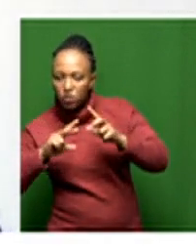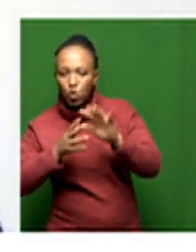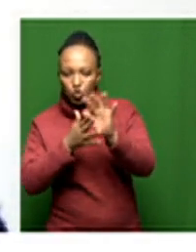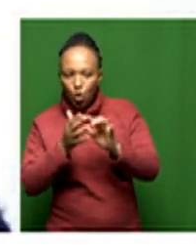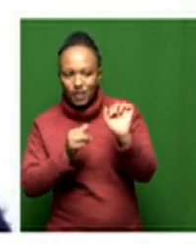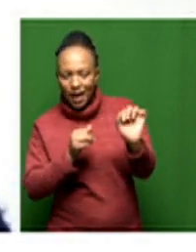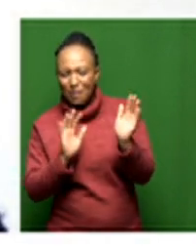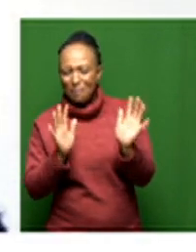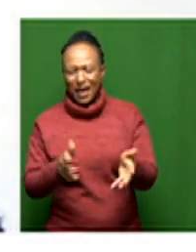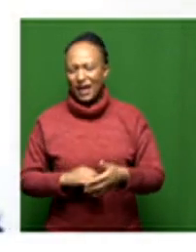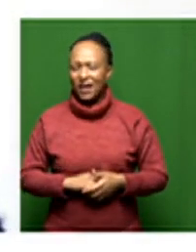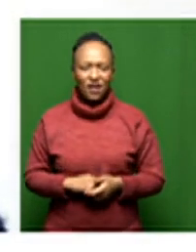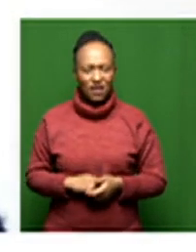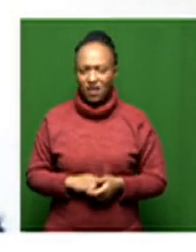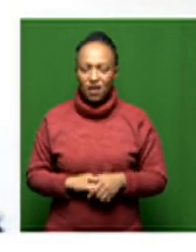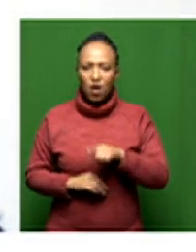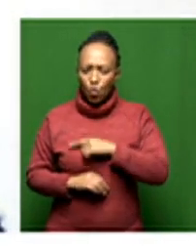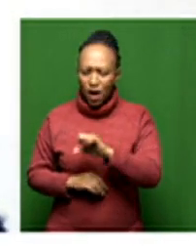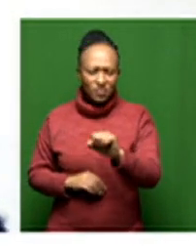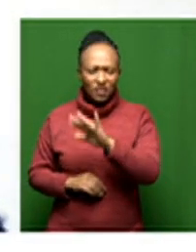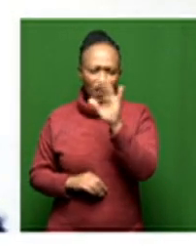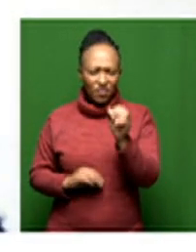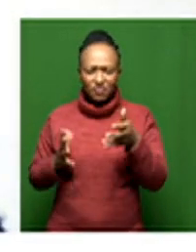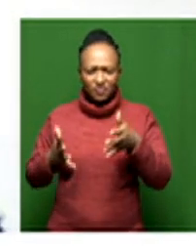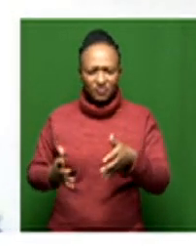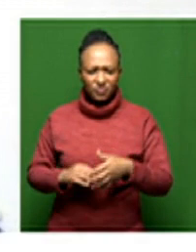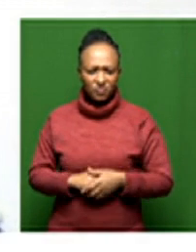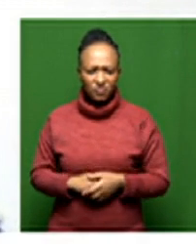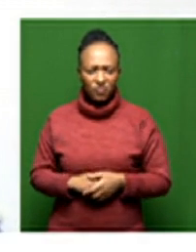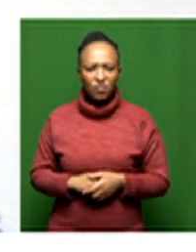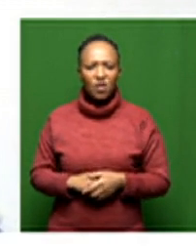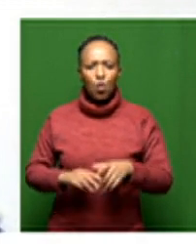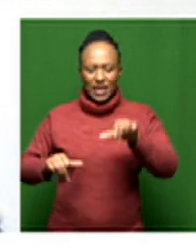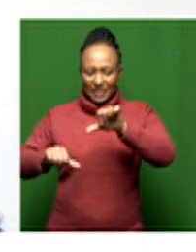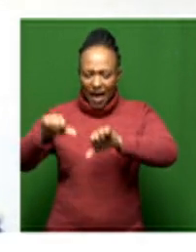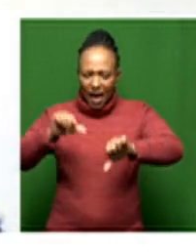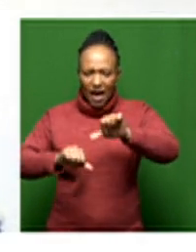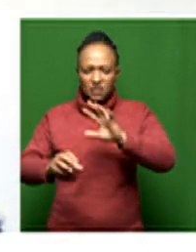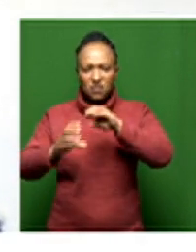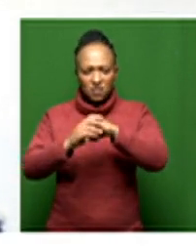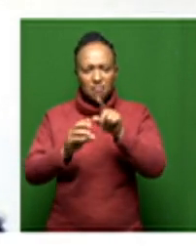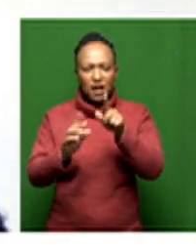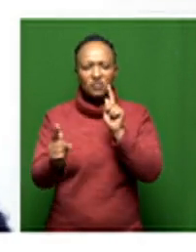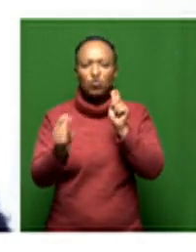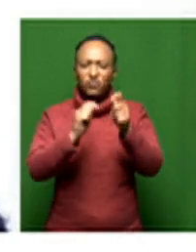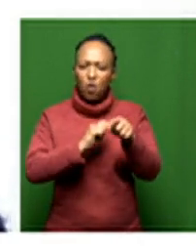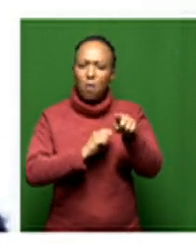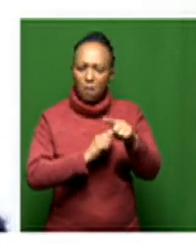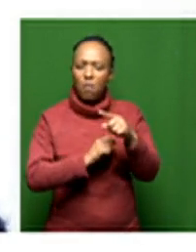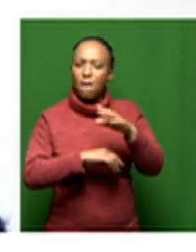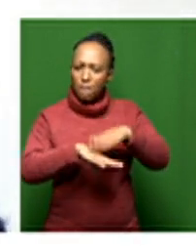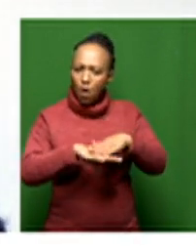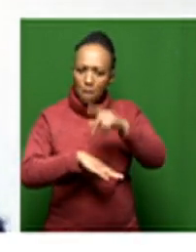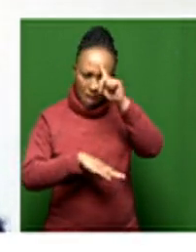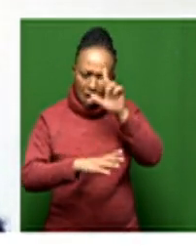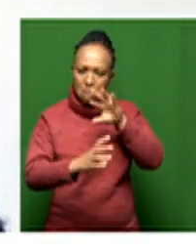story um because it is south africa and it's a field of science that really needs to be transformed and have our